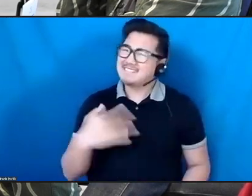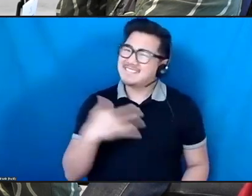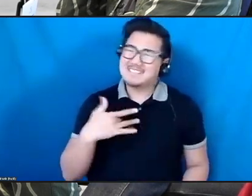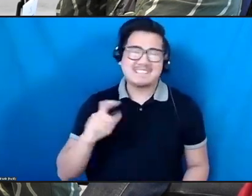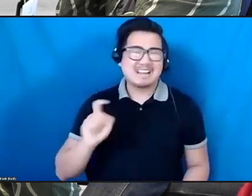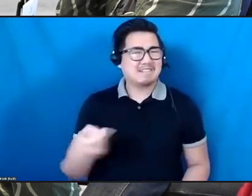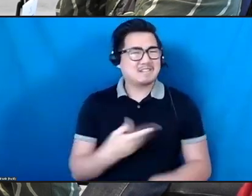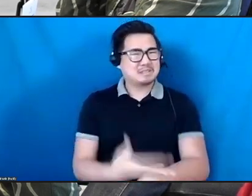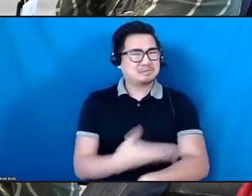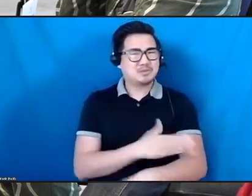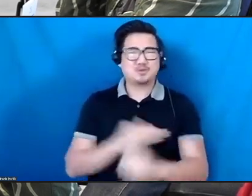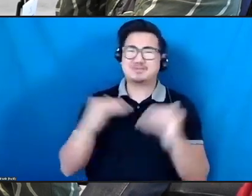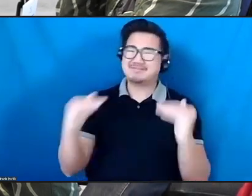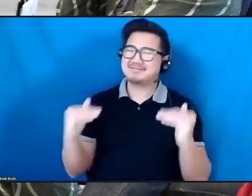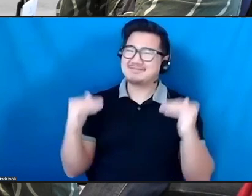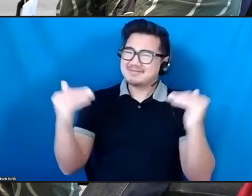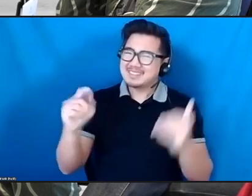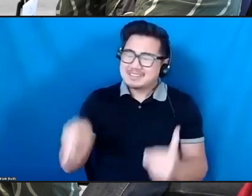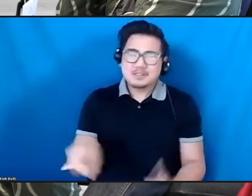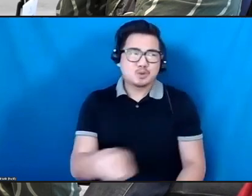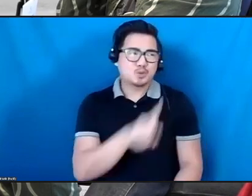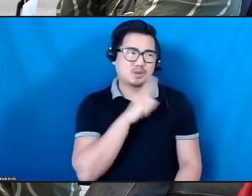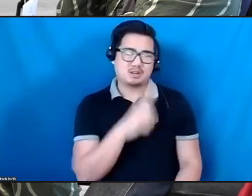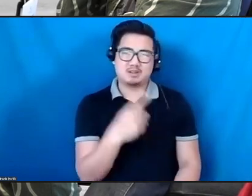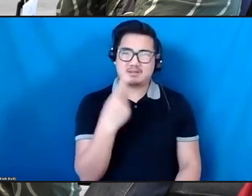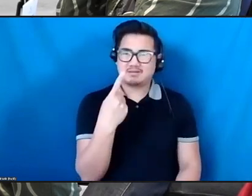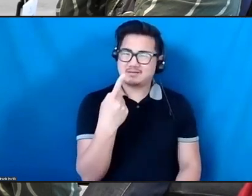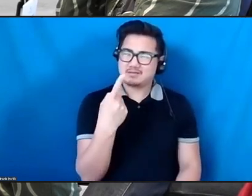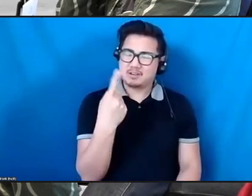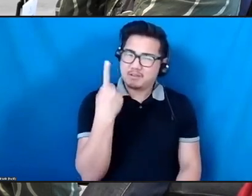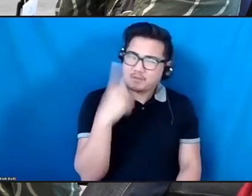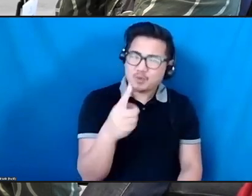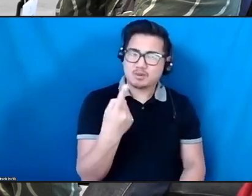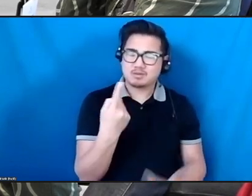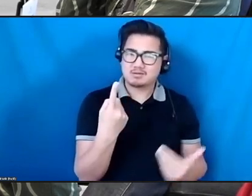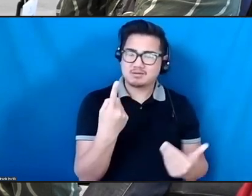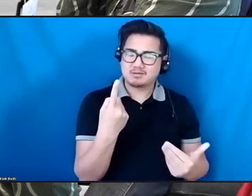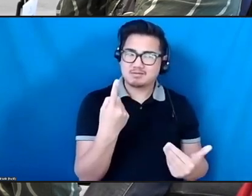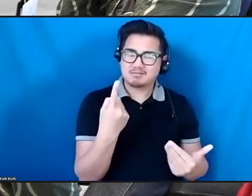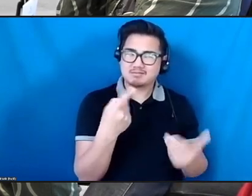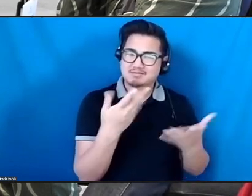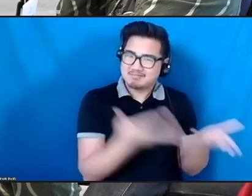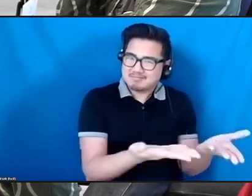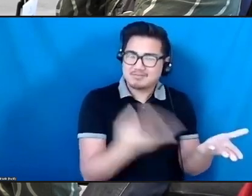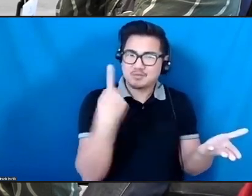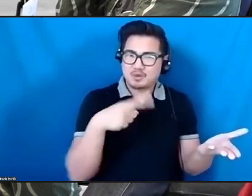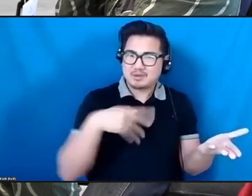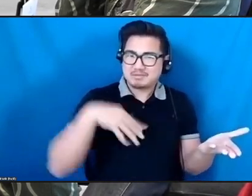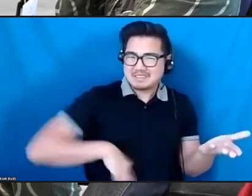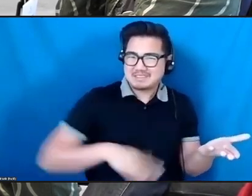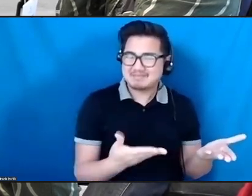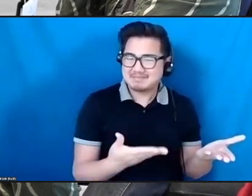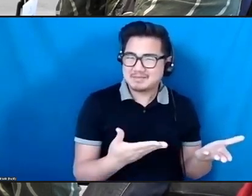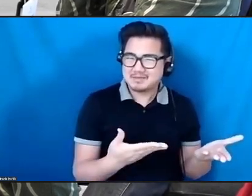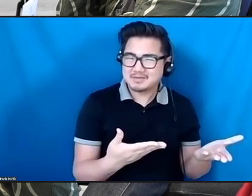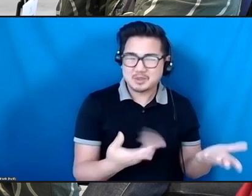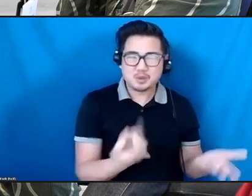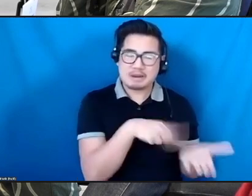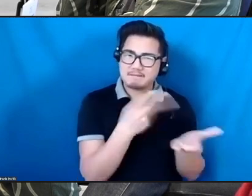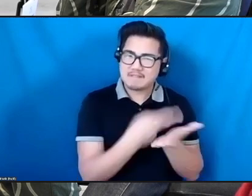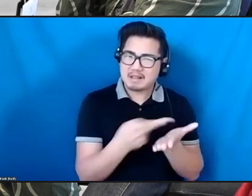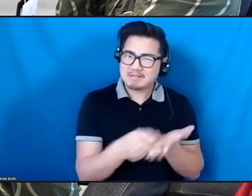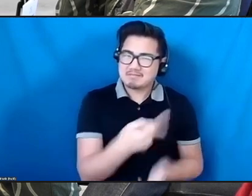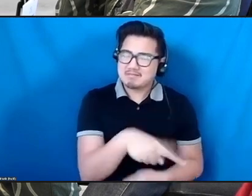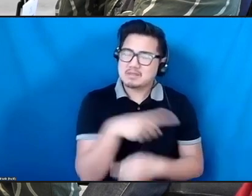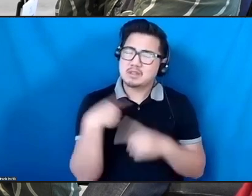that's who we're saying we've failed for so long as a field. So we've got to figure out how